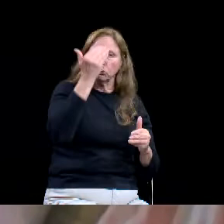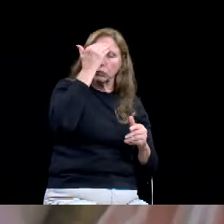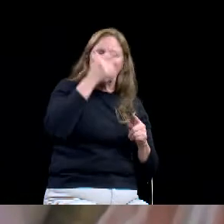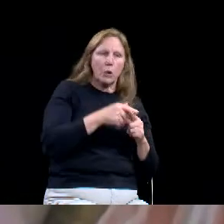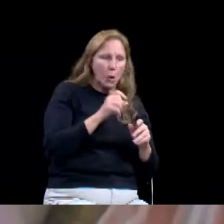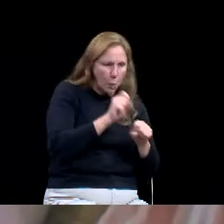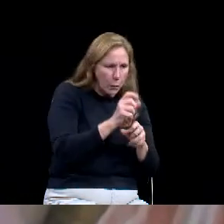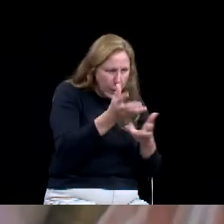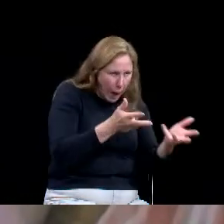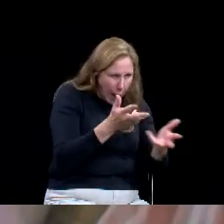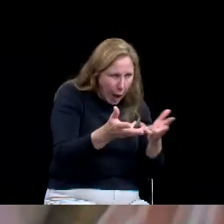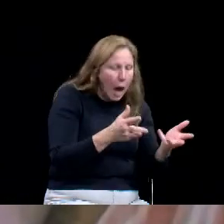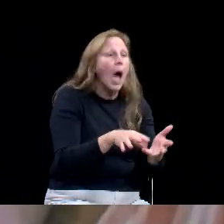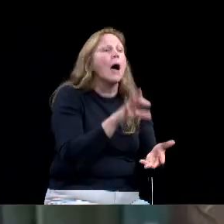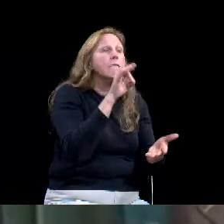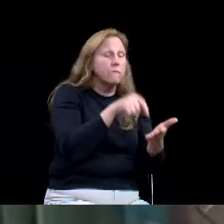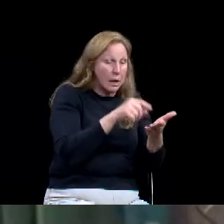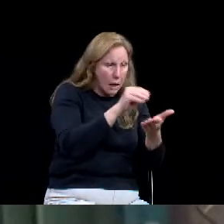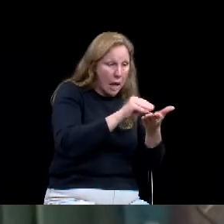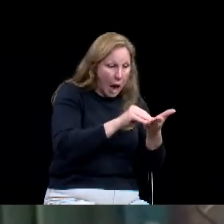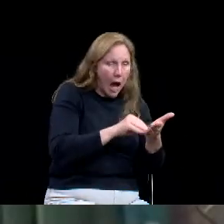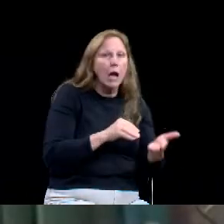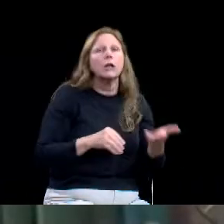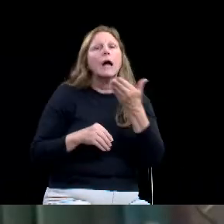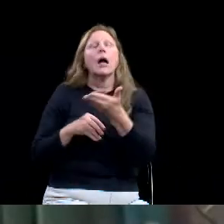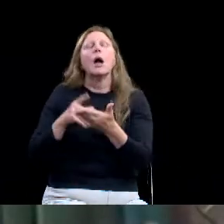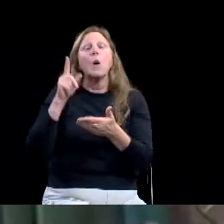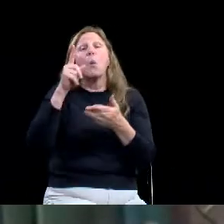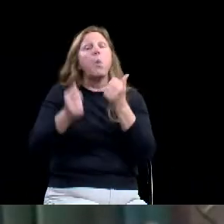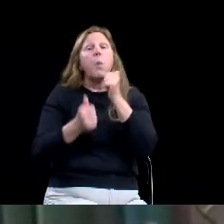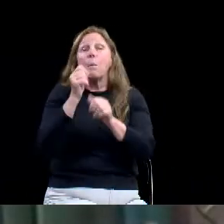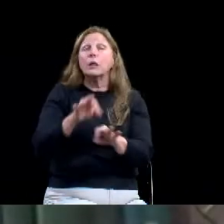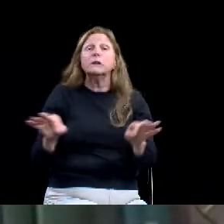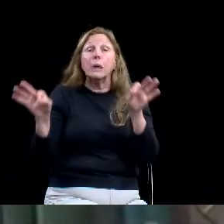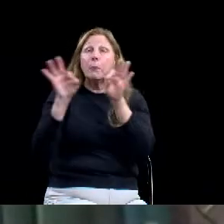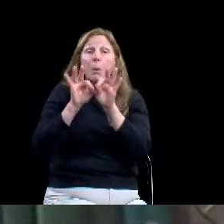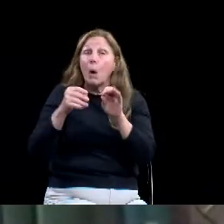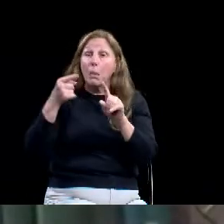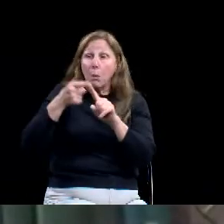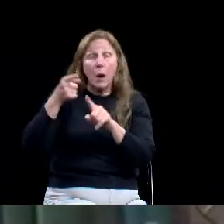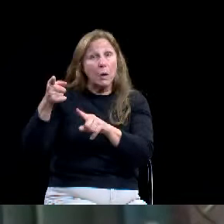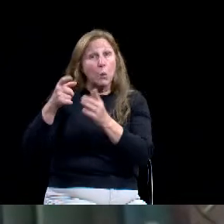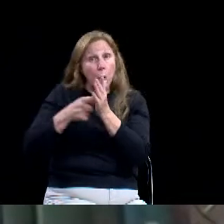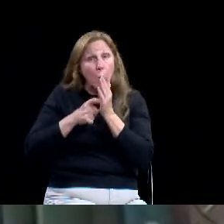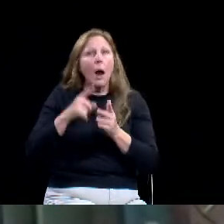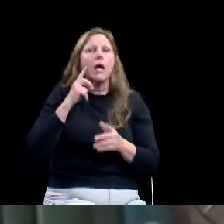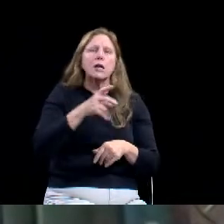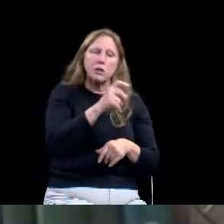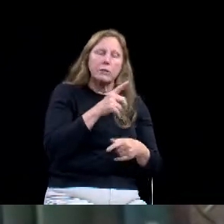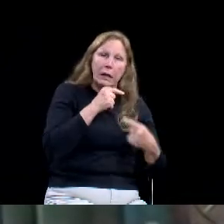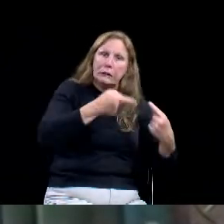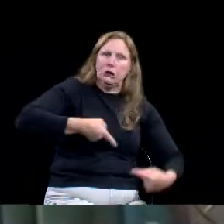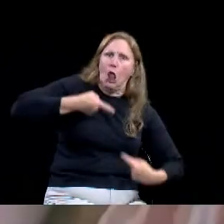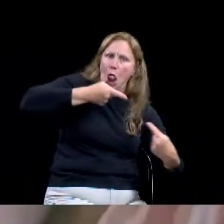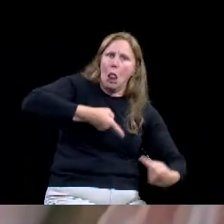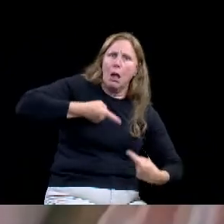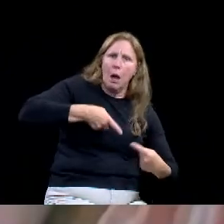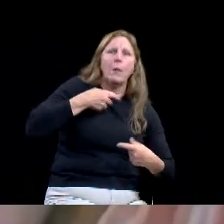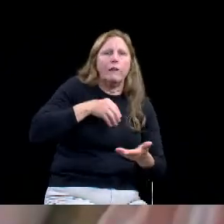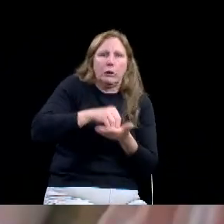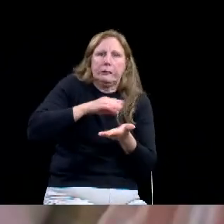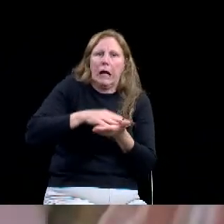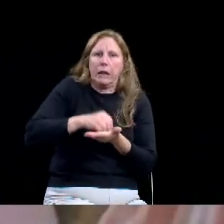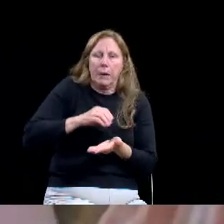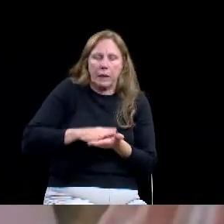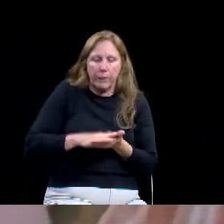rental assistance. As if 2020 or 2021 wasn't a universal hardship. board, but the team